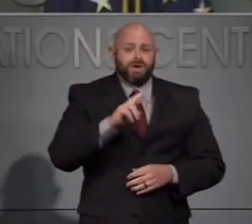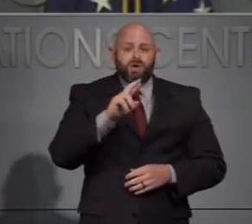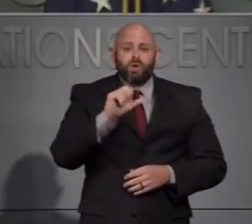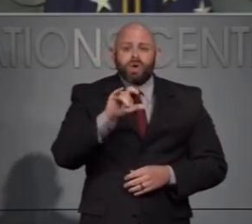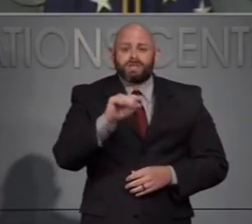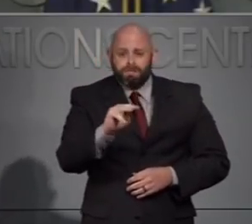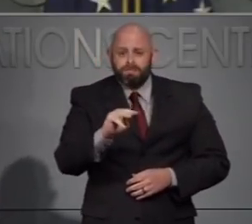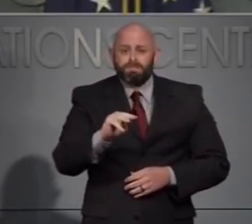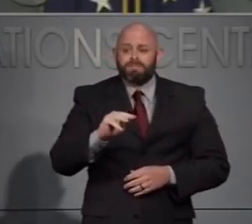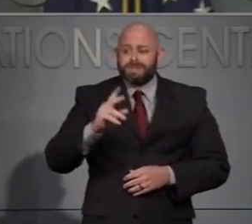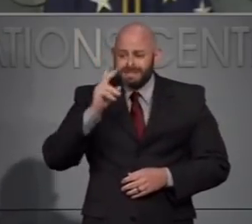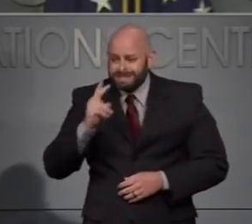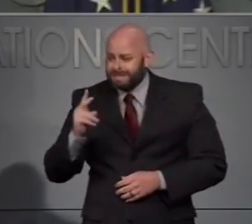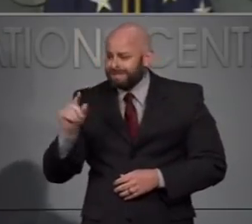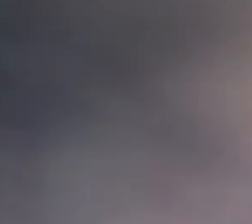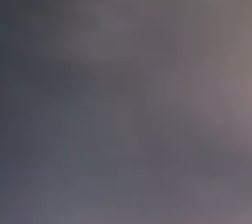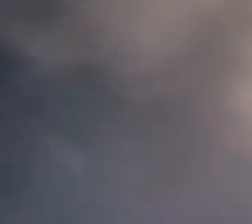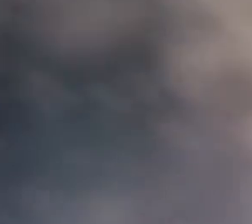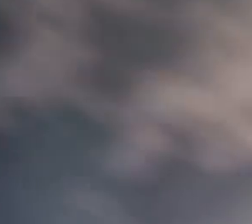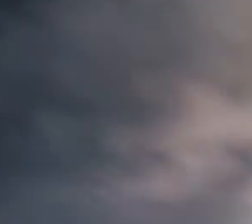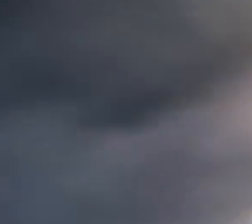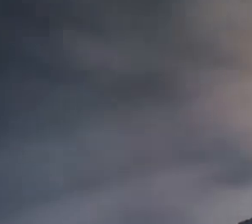changes must be made.